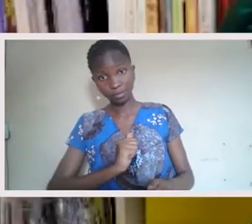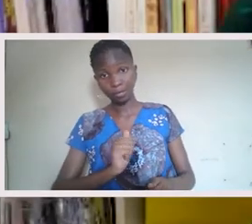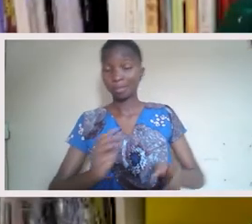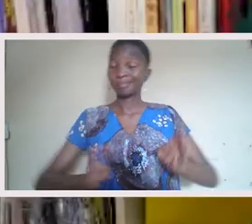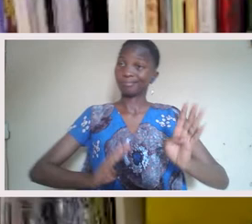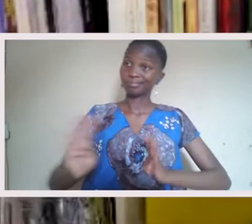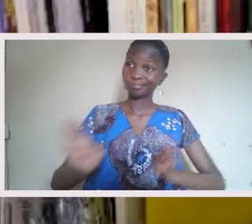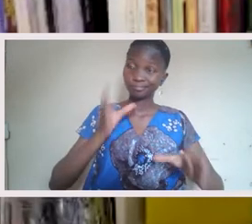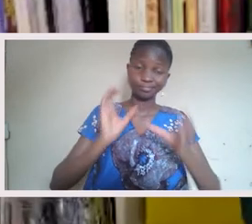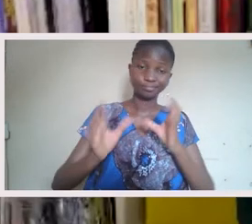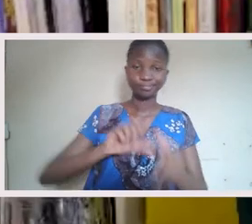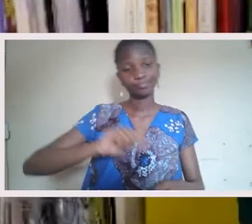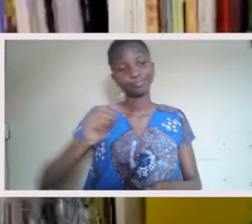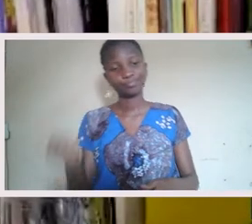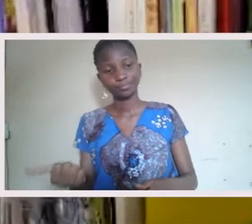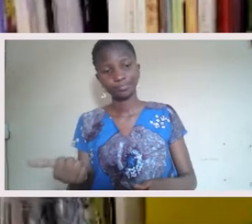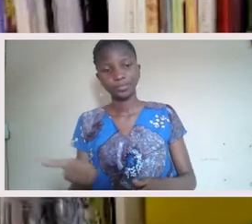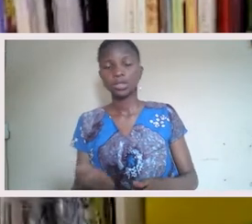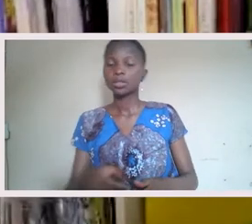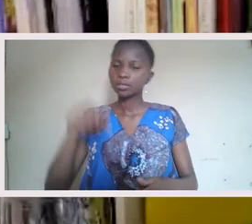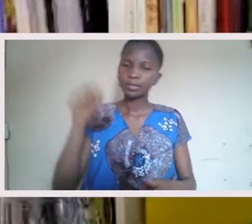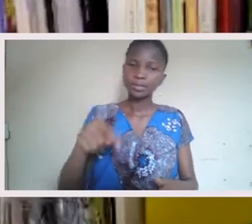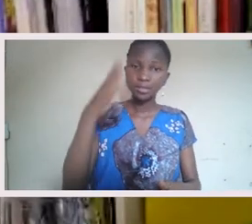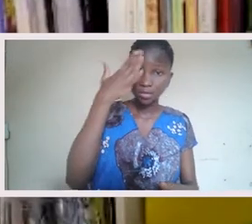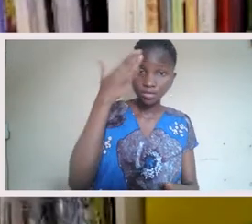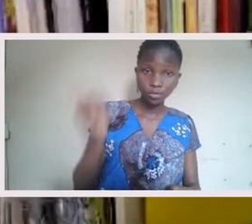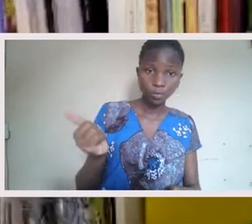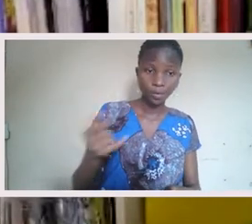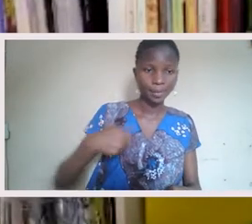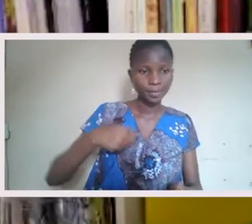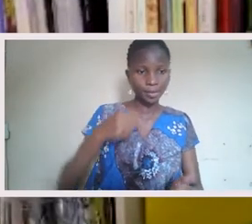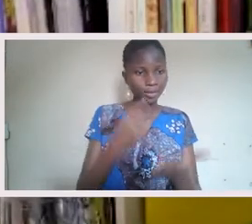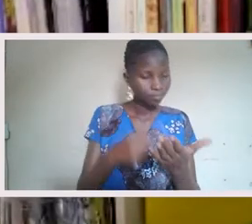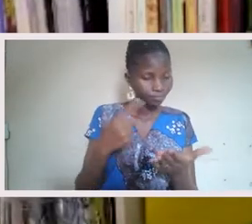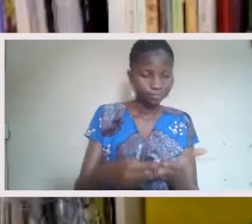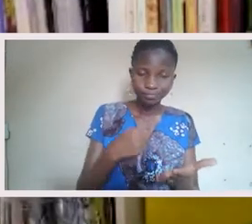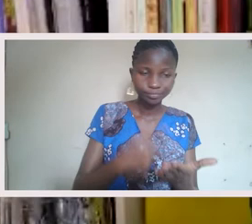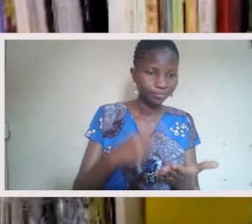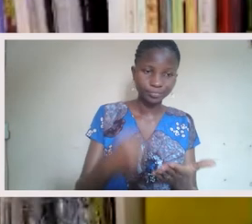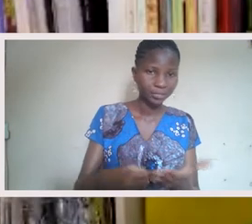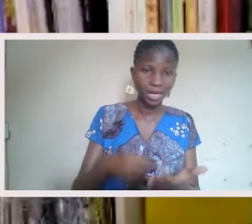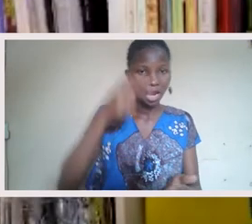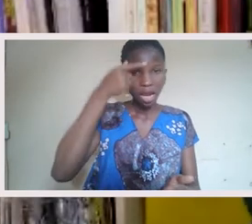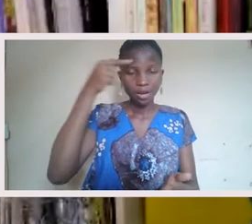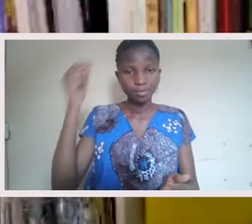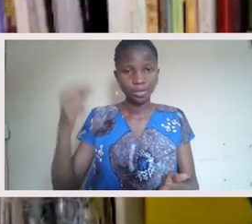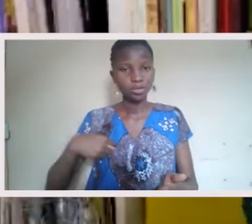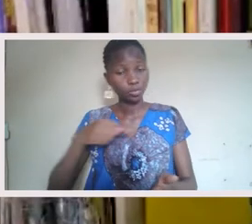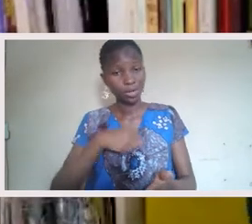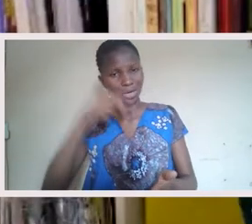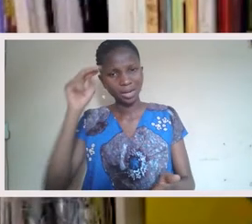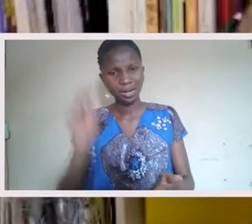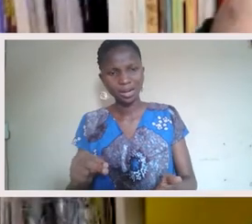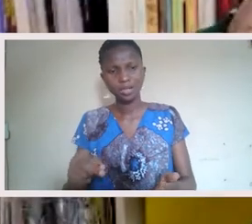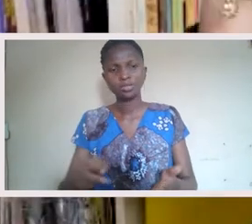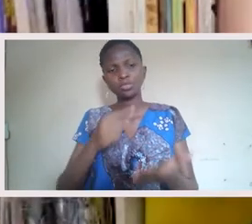thing before yes, but here's the thing, this, this is why I'm in this conversation is because we need